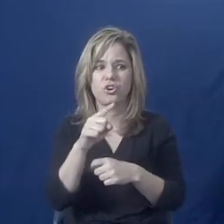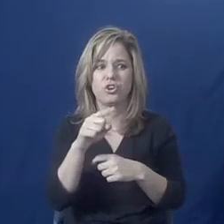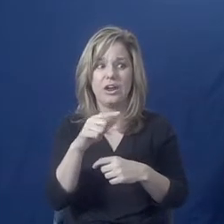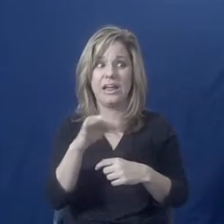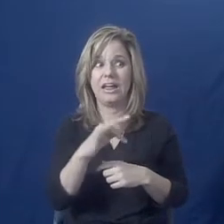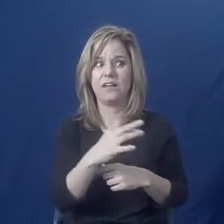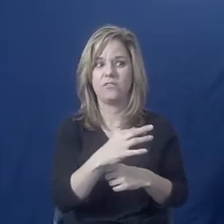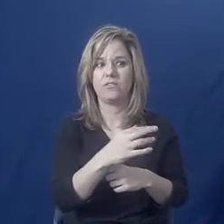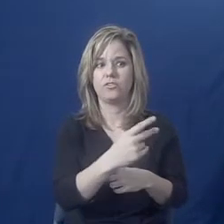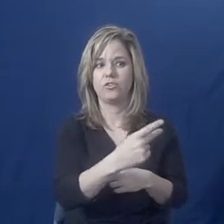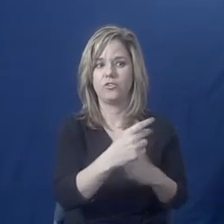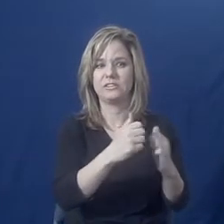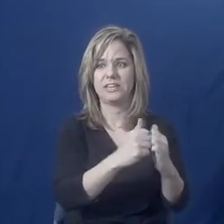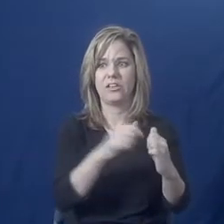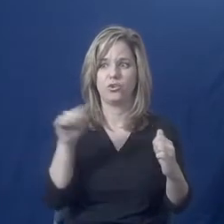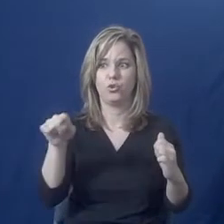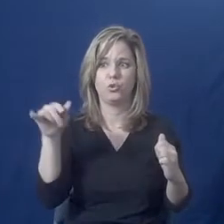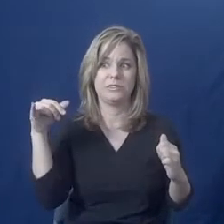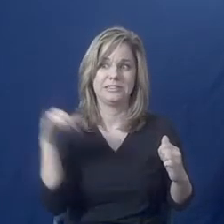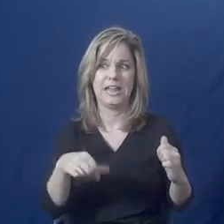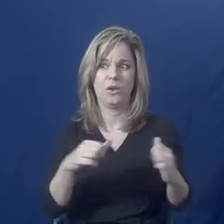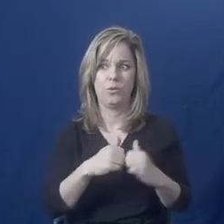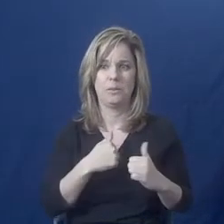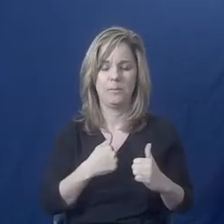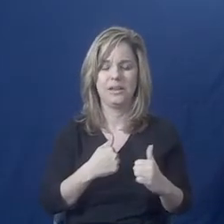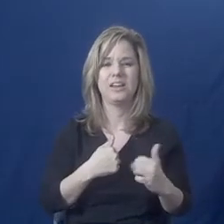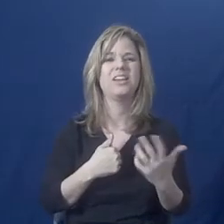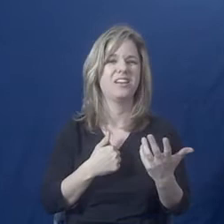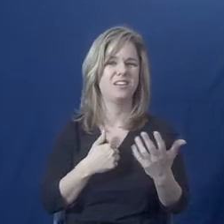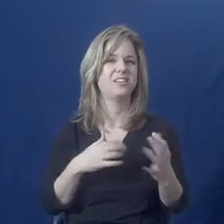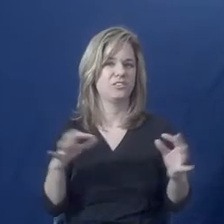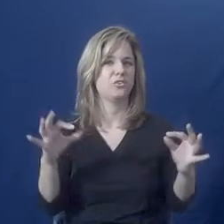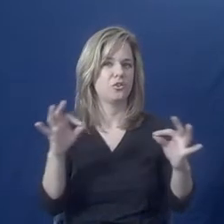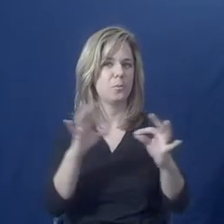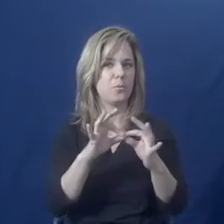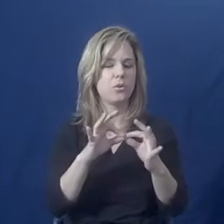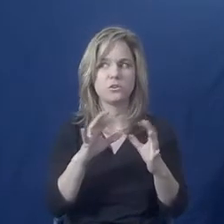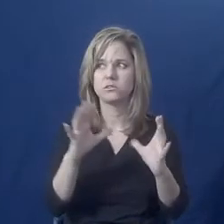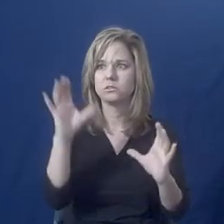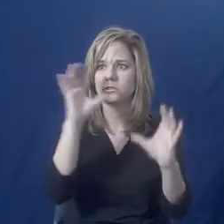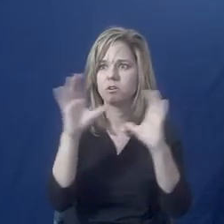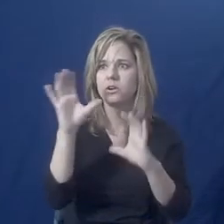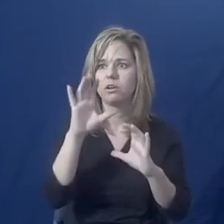here with me? So it's important to look for who your supporters are, too.